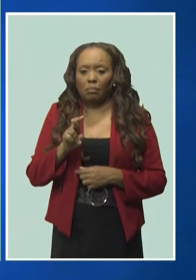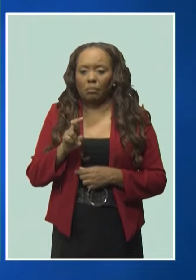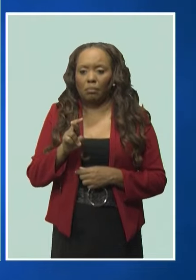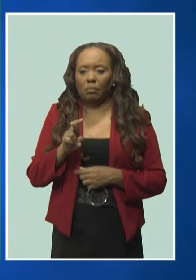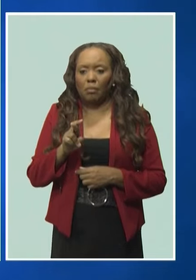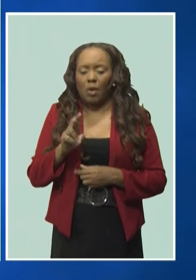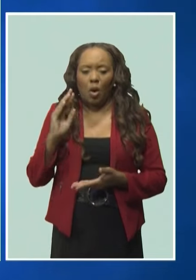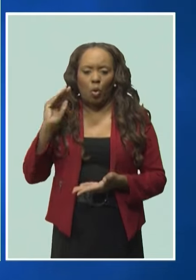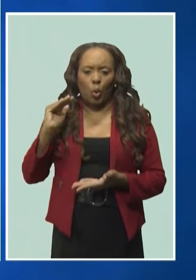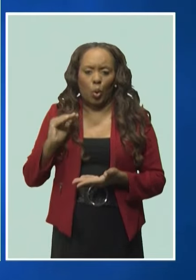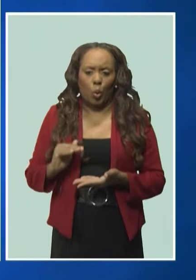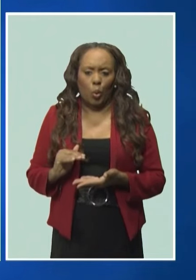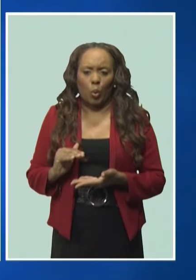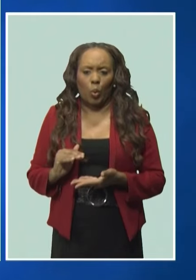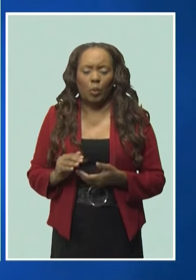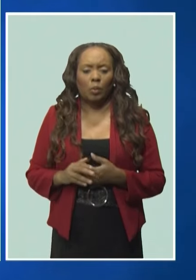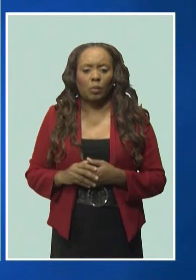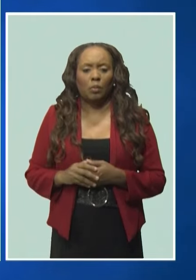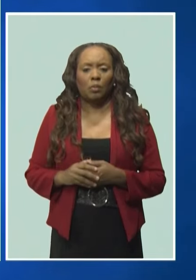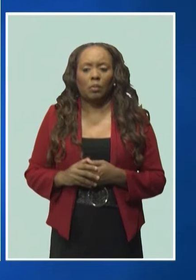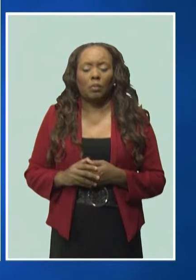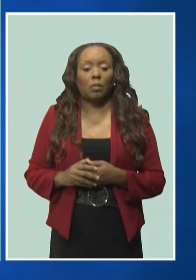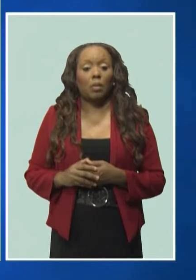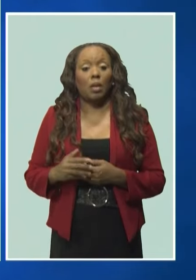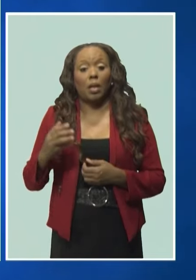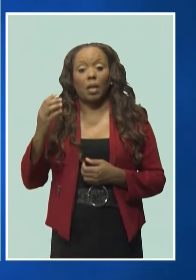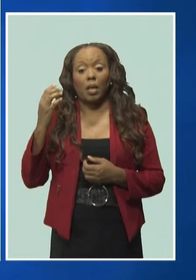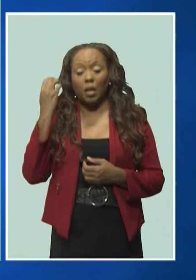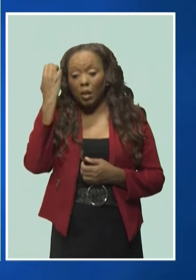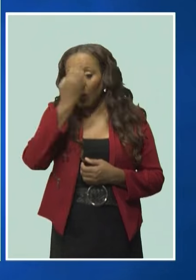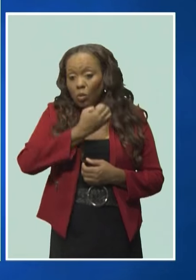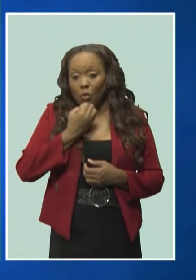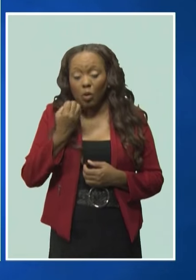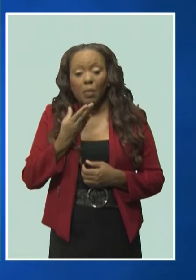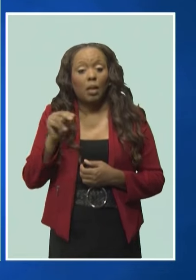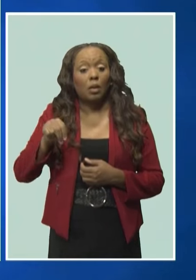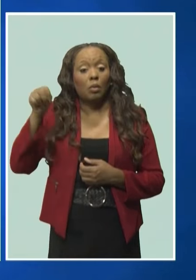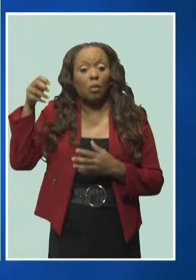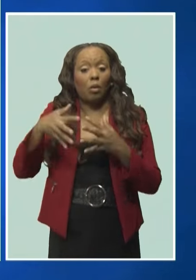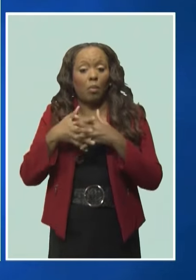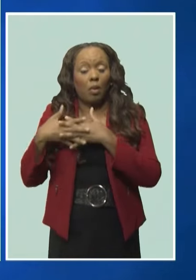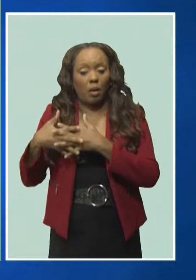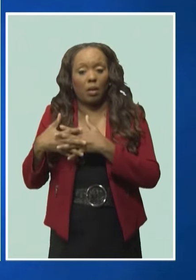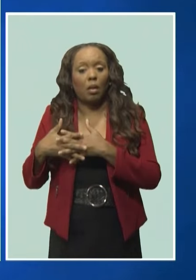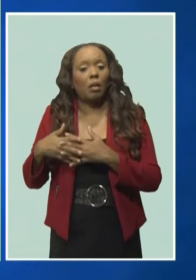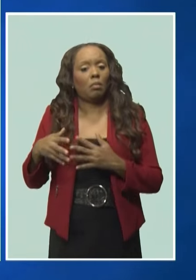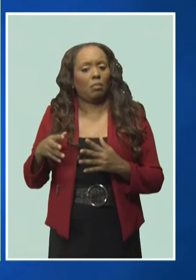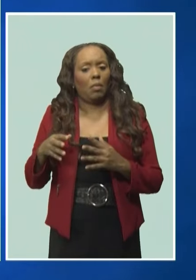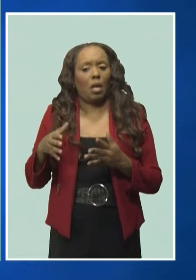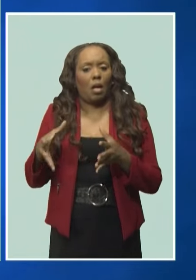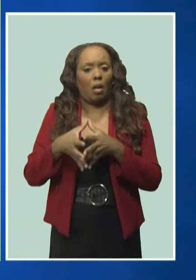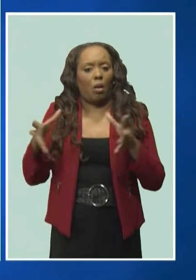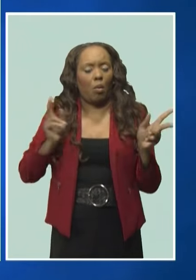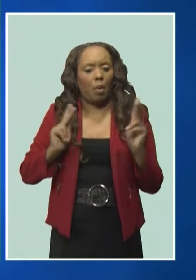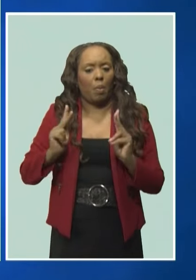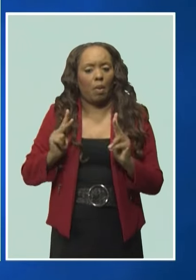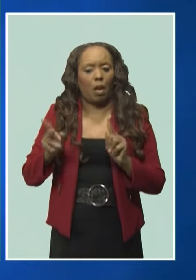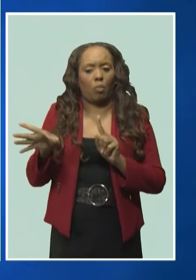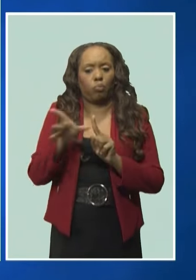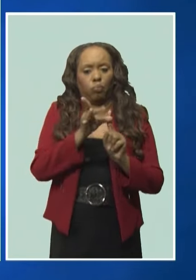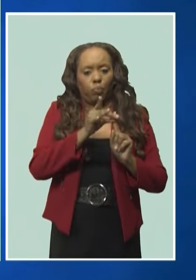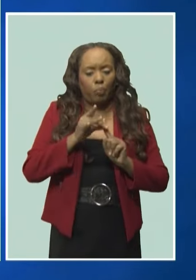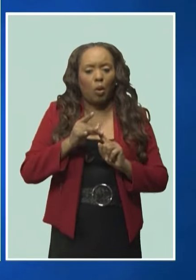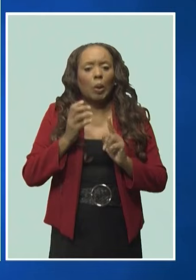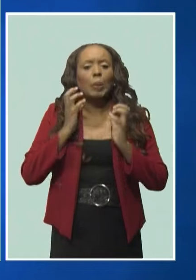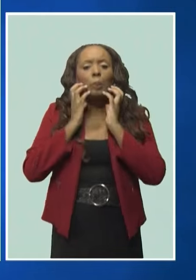in Europe and North America, there is an outbreak, a resurgence of measles. So it is something we have to be concerned about, bearing in mind that Cricket World